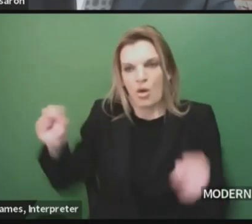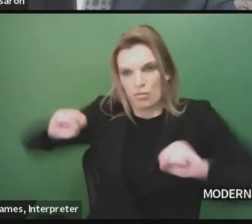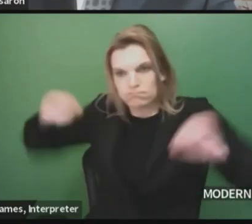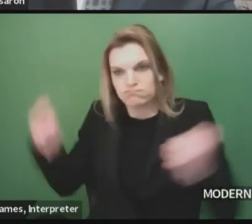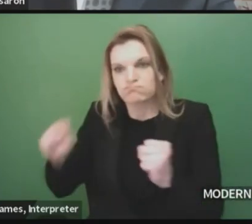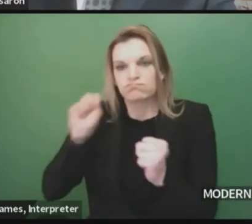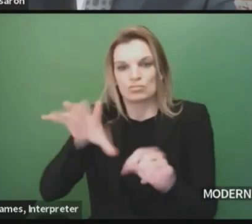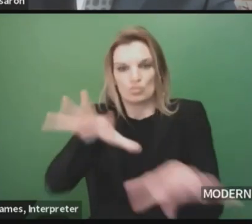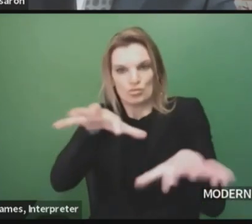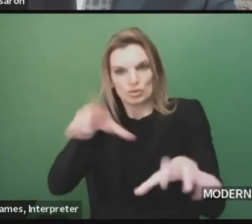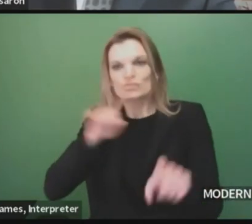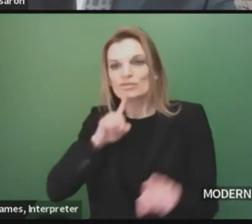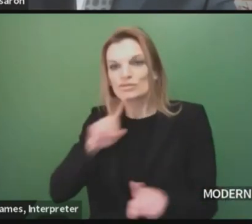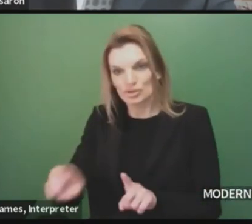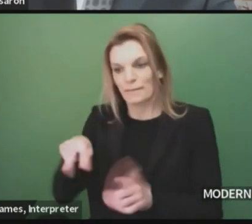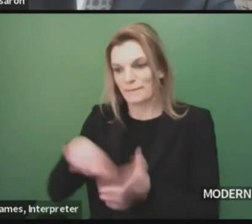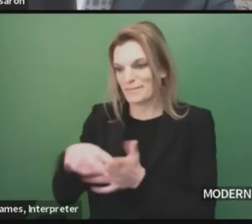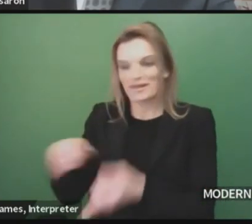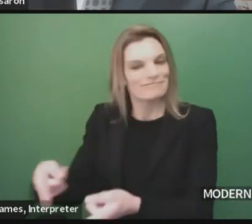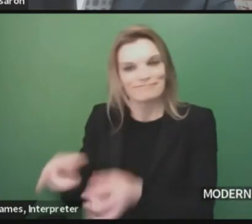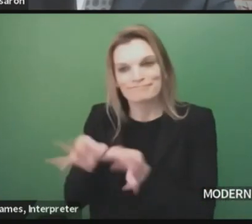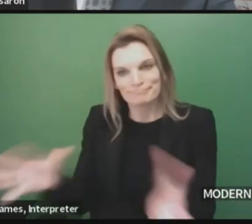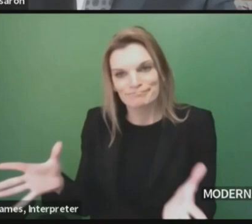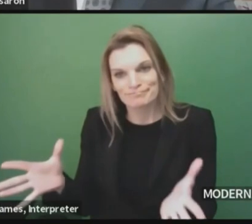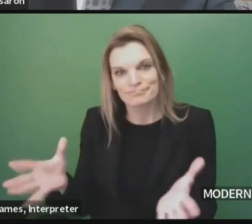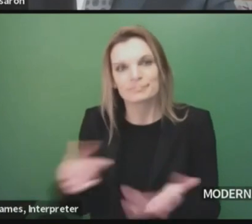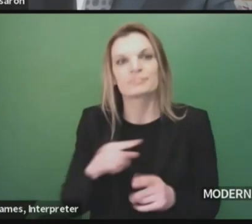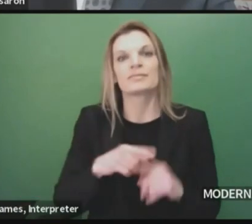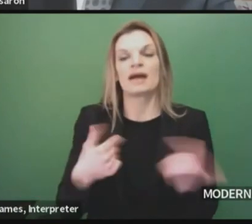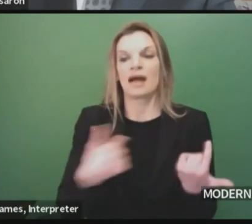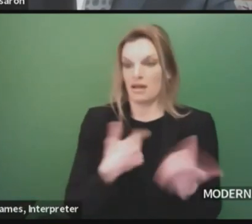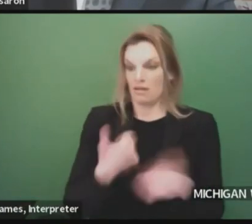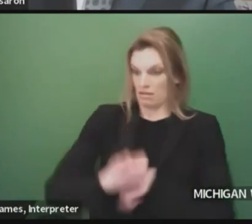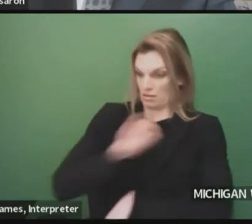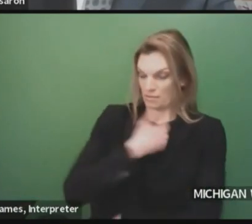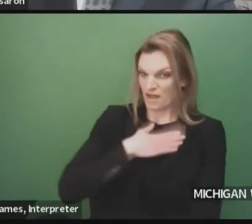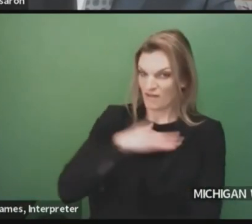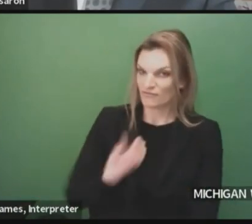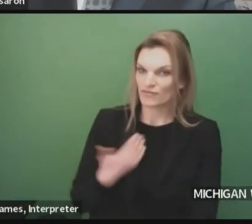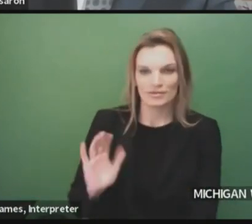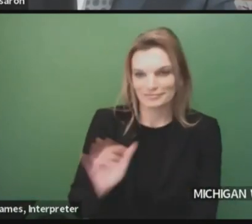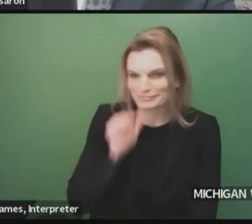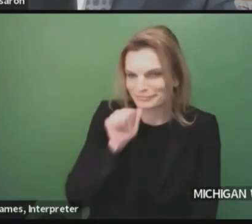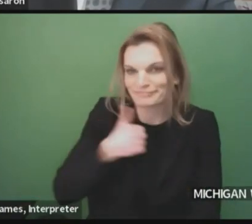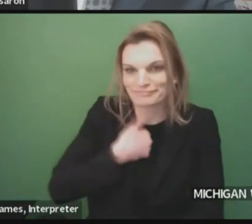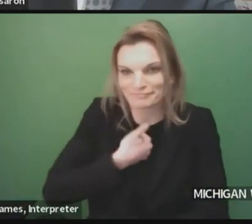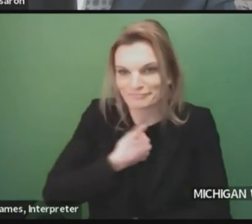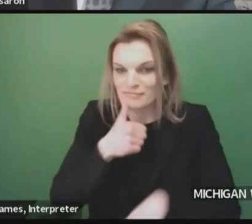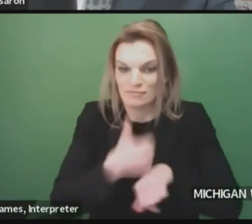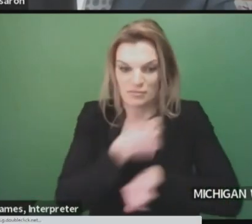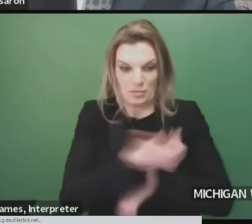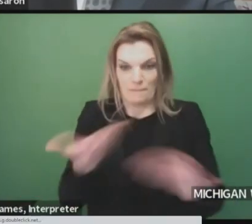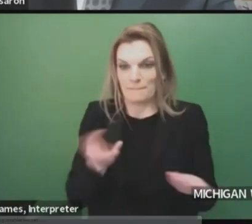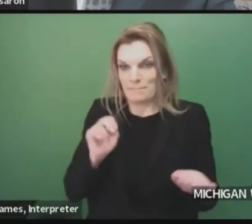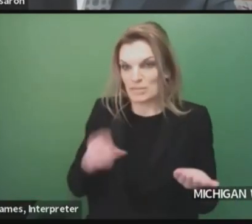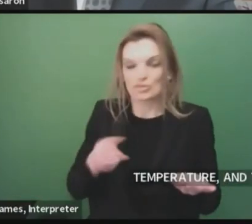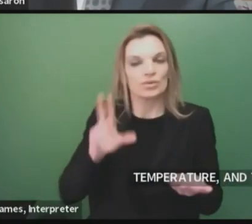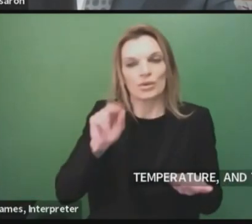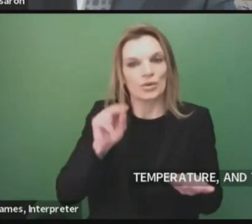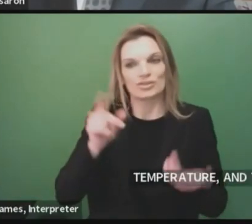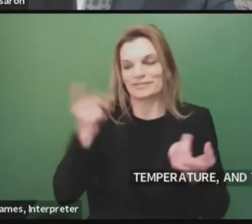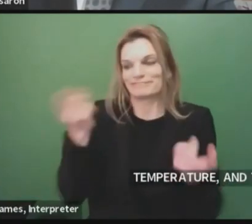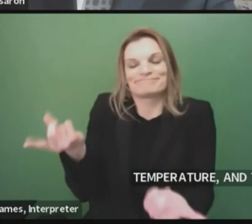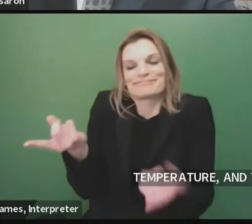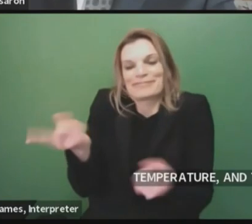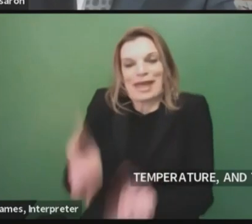vaccine matters. But that's not something that I could control. It's not the state of Michigan's fault. It's just what happened with the vaccine,